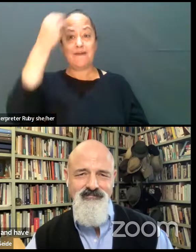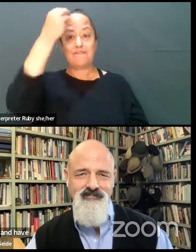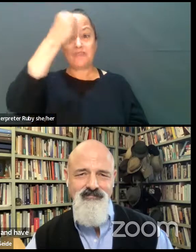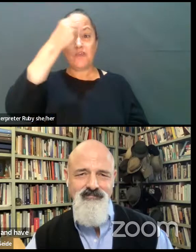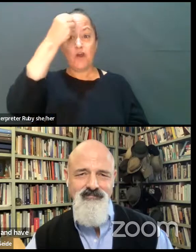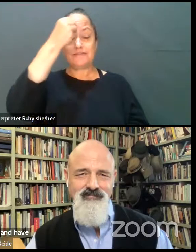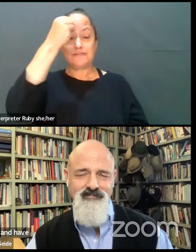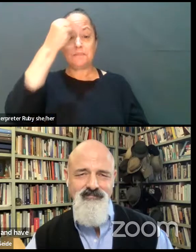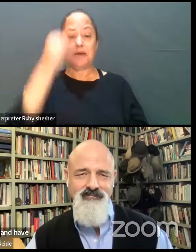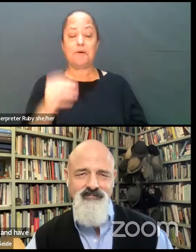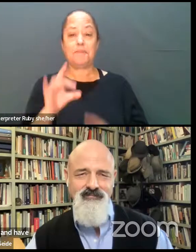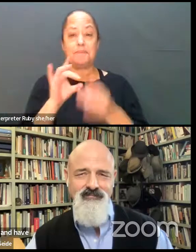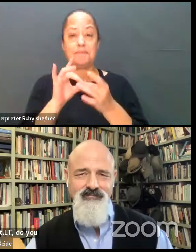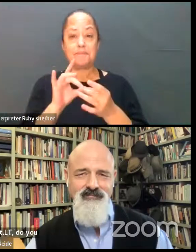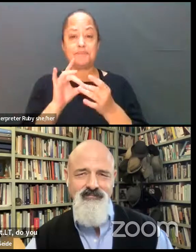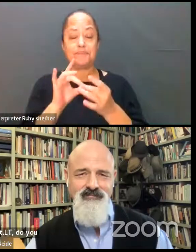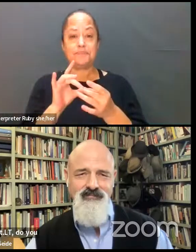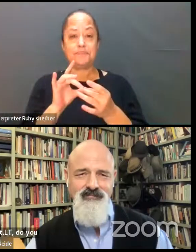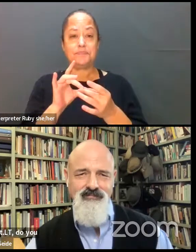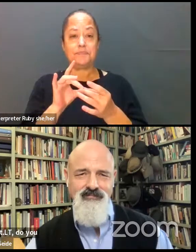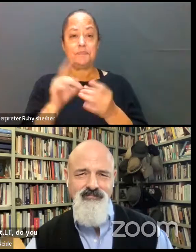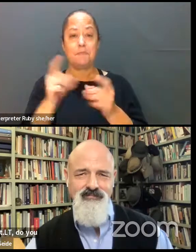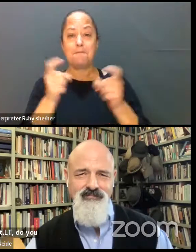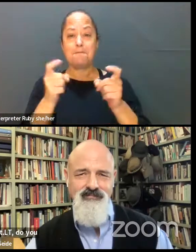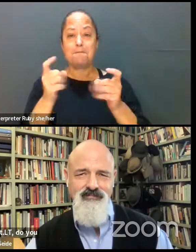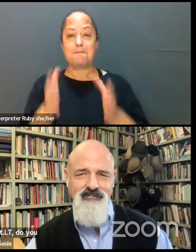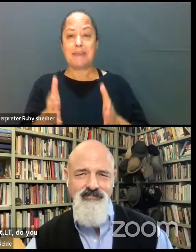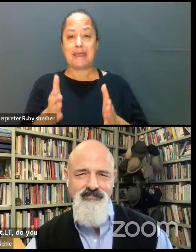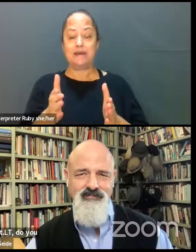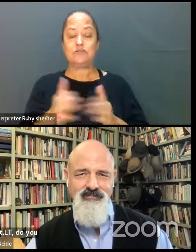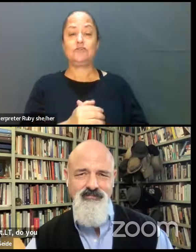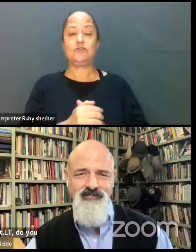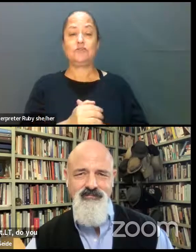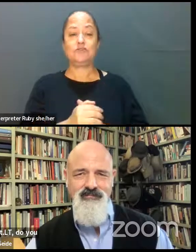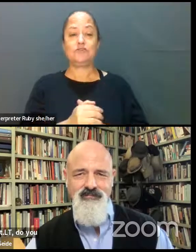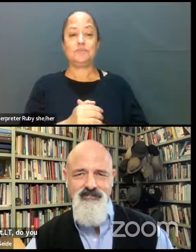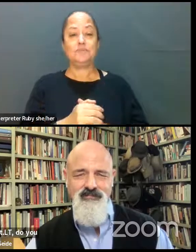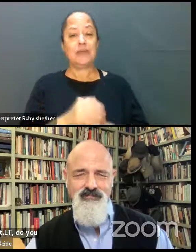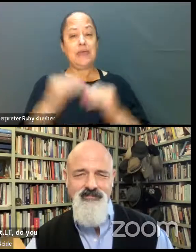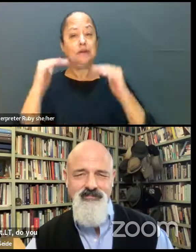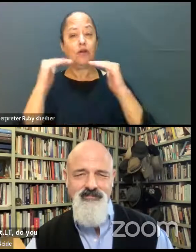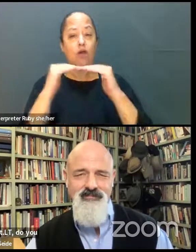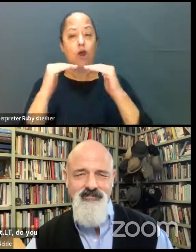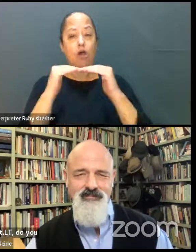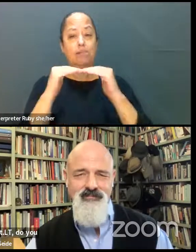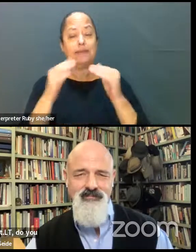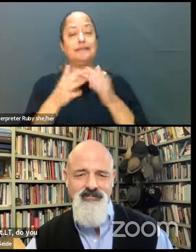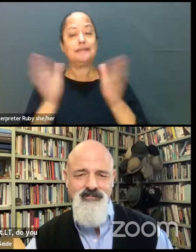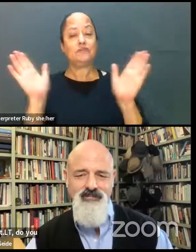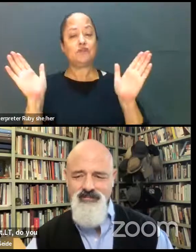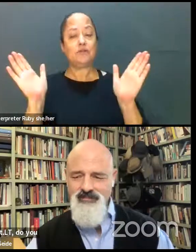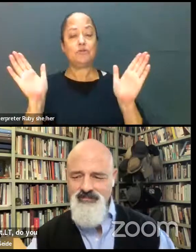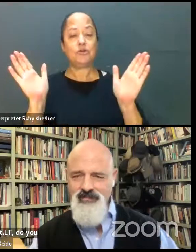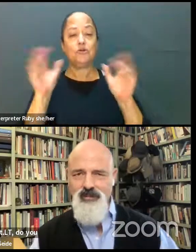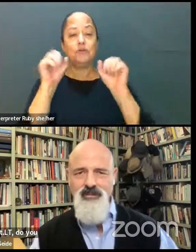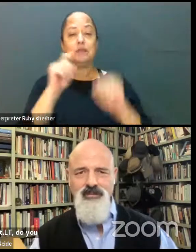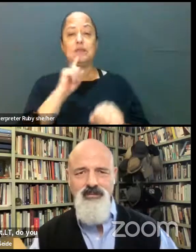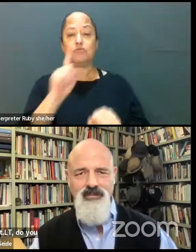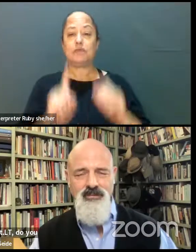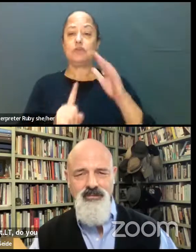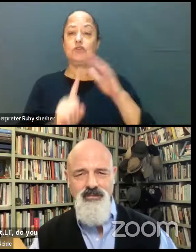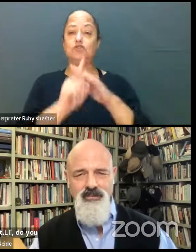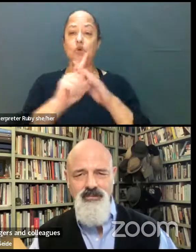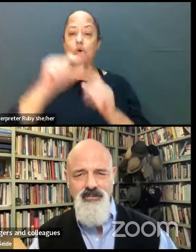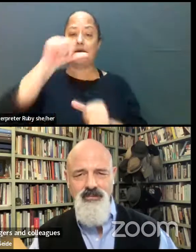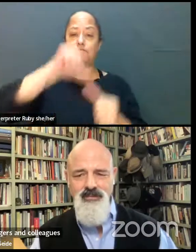managers and colleagues in general can really show up for each